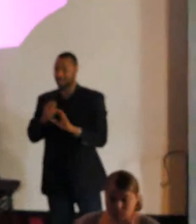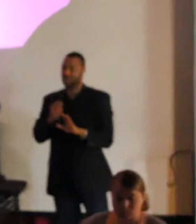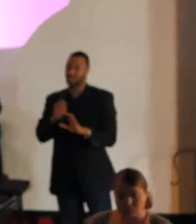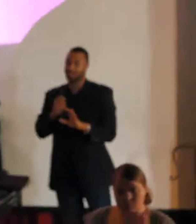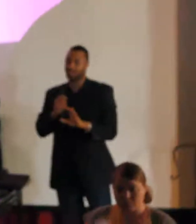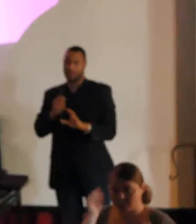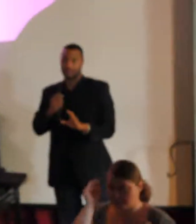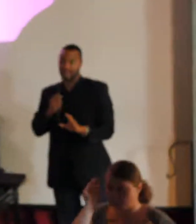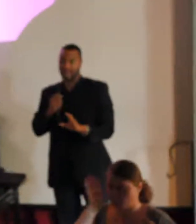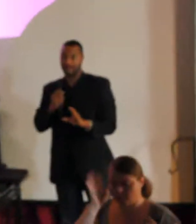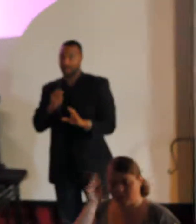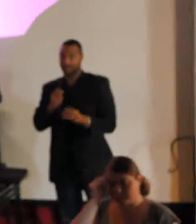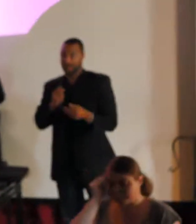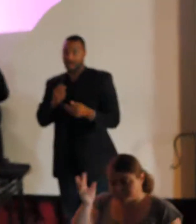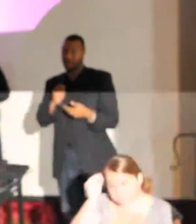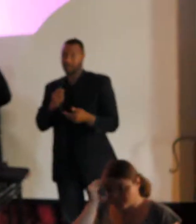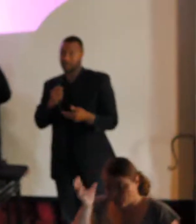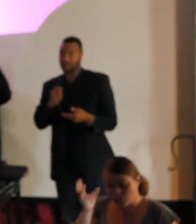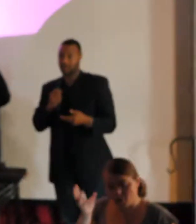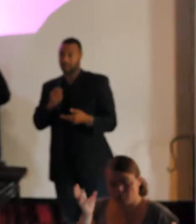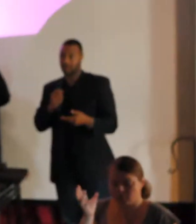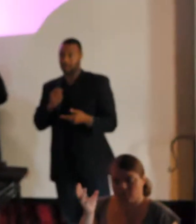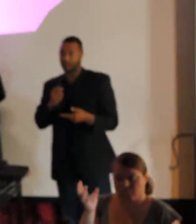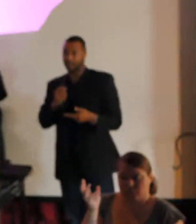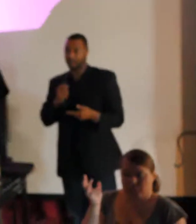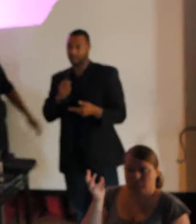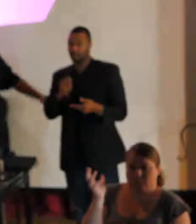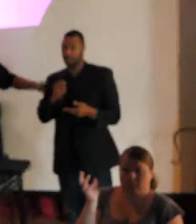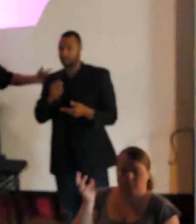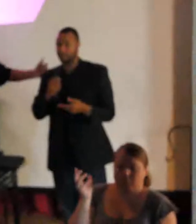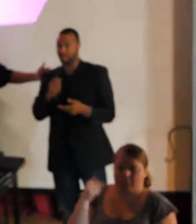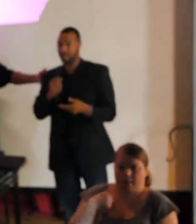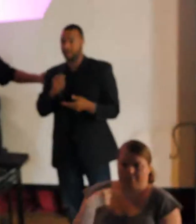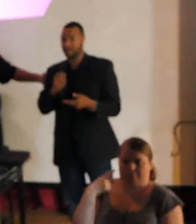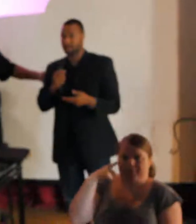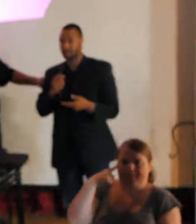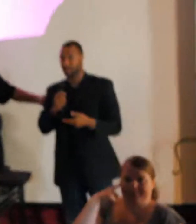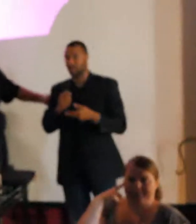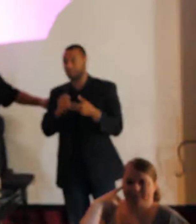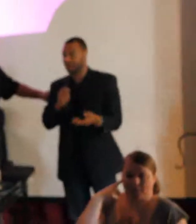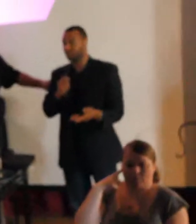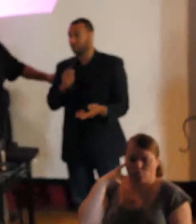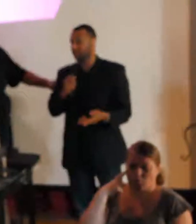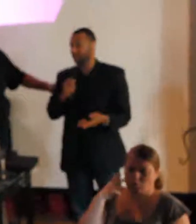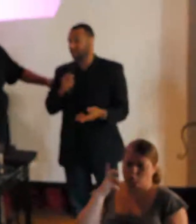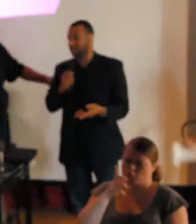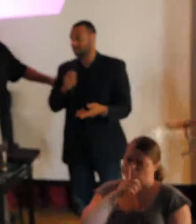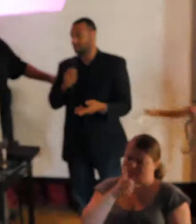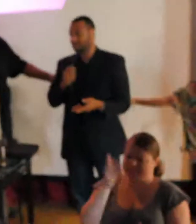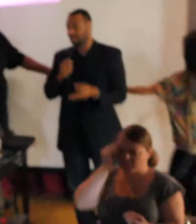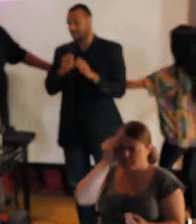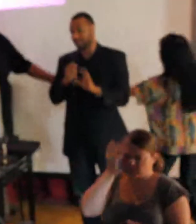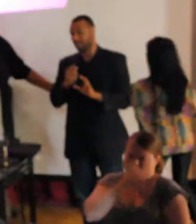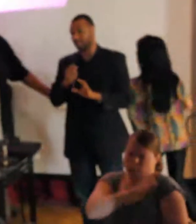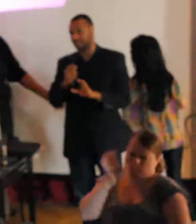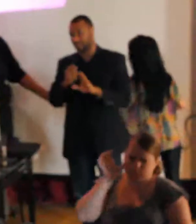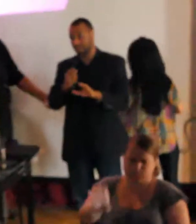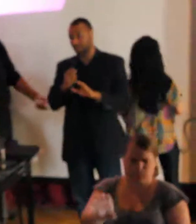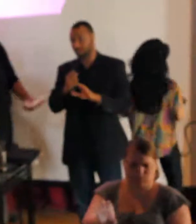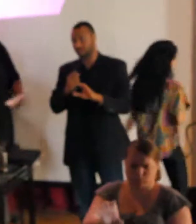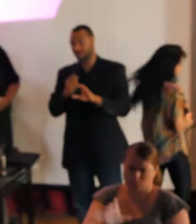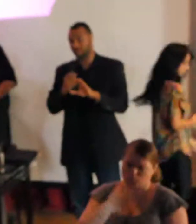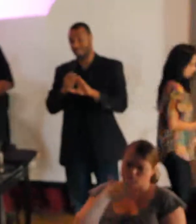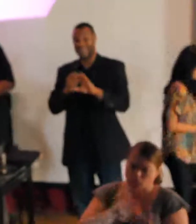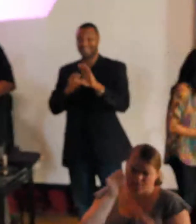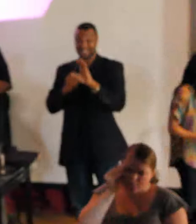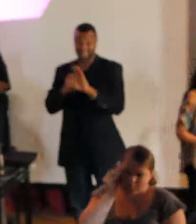get information that I would consider to be some of the most powerful information that you can ever get in